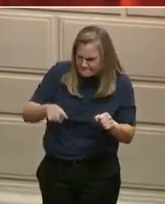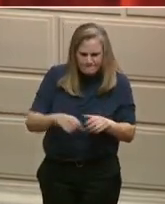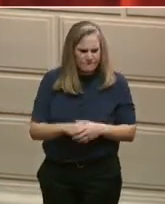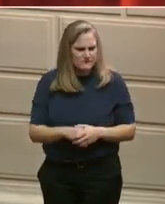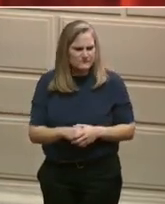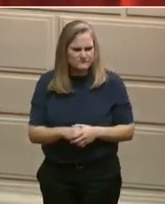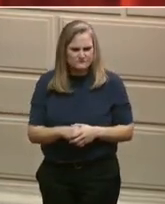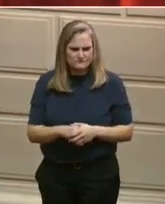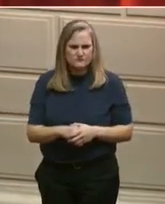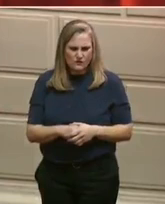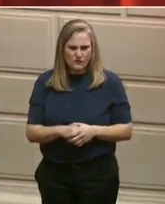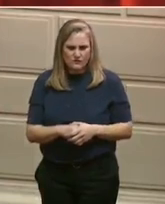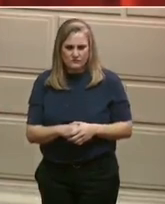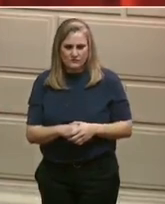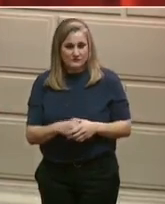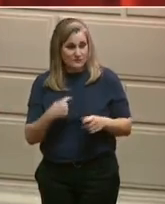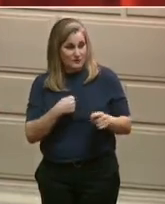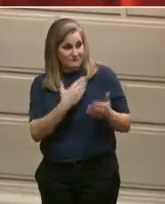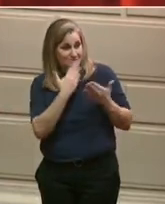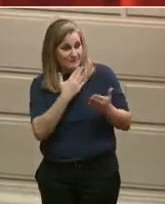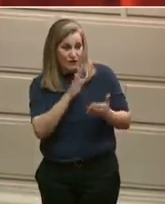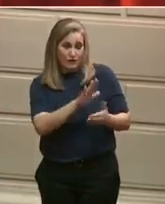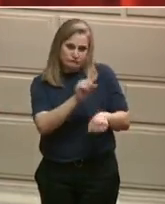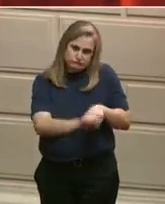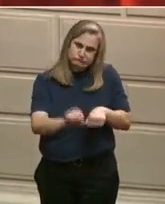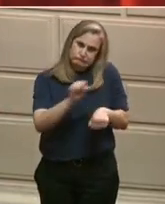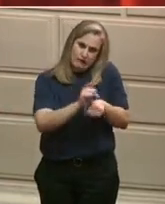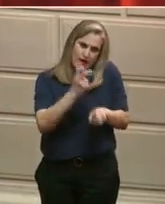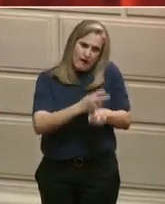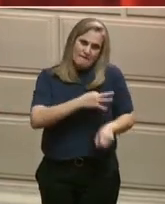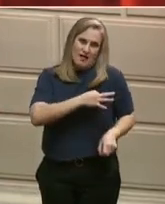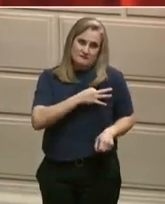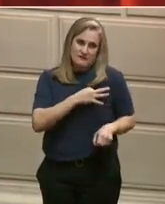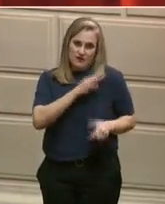in a big way, Bella. Thank you so much. We appreciate your leadership.